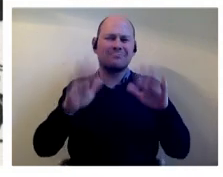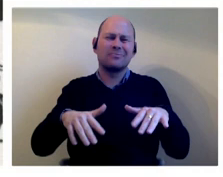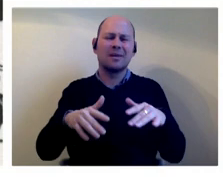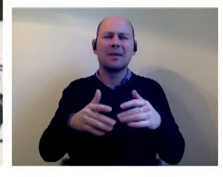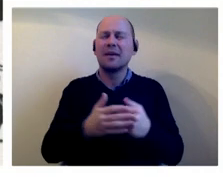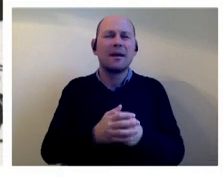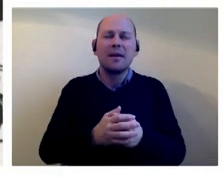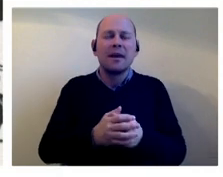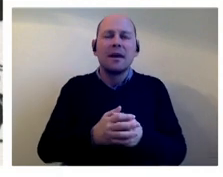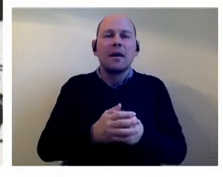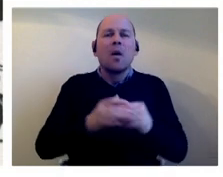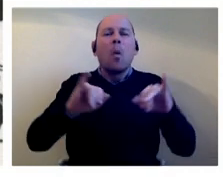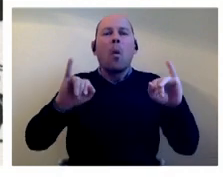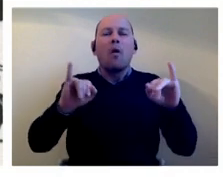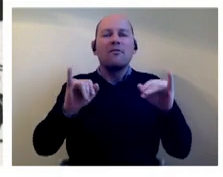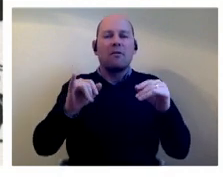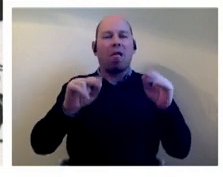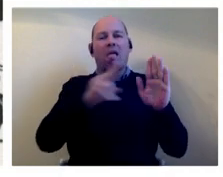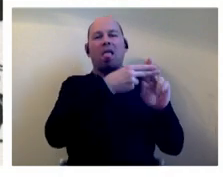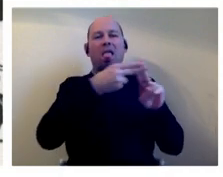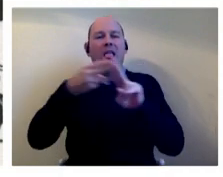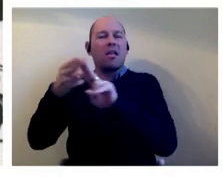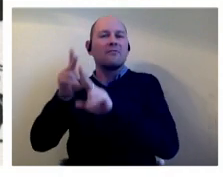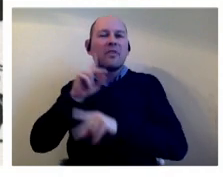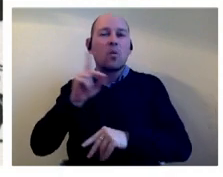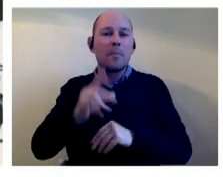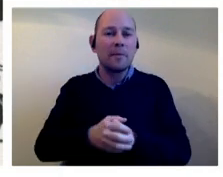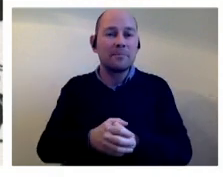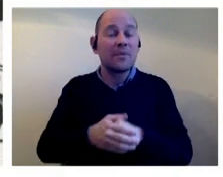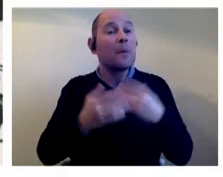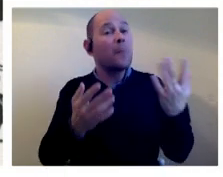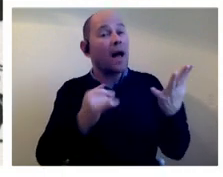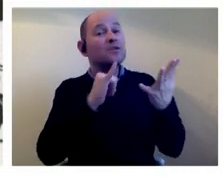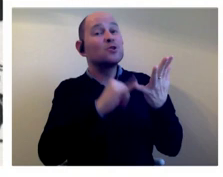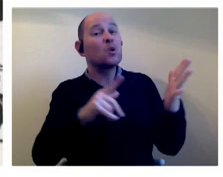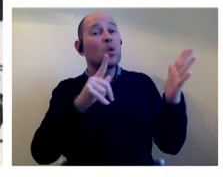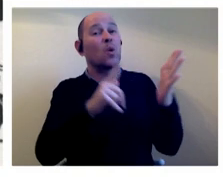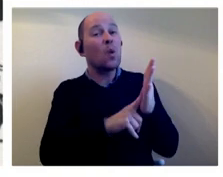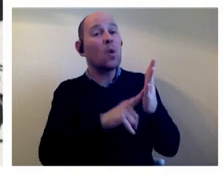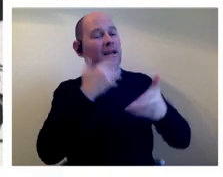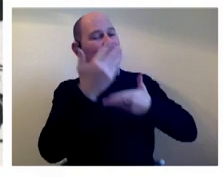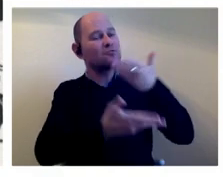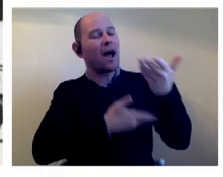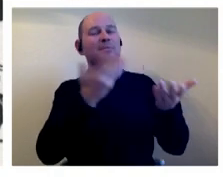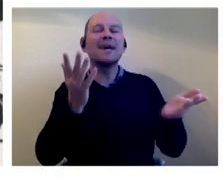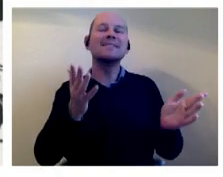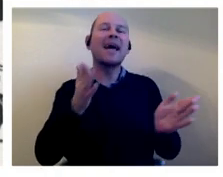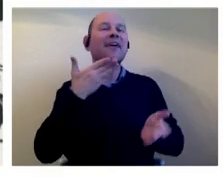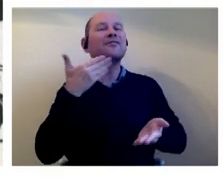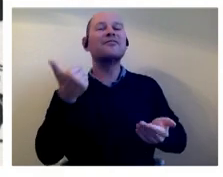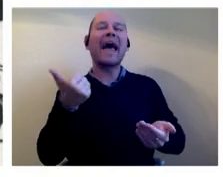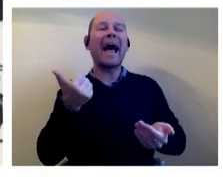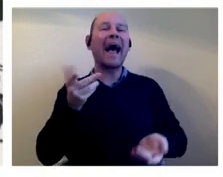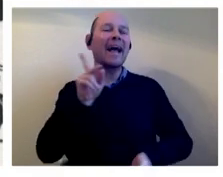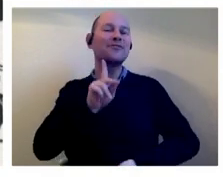but it referred to sue lawley as fair and feminine perhaps the best headline for me was the pink paper um who simply